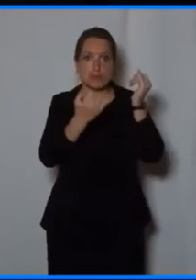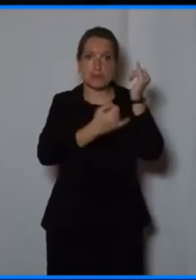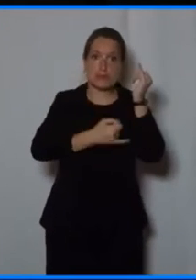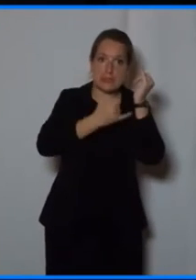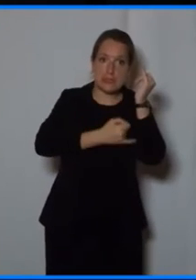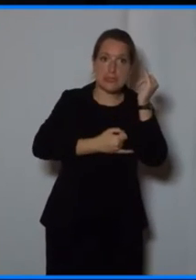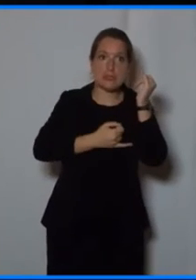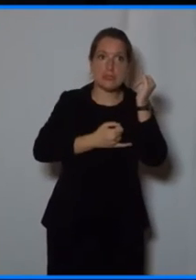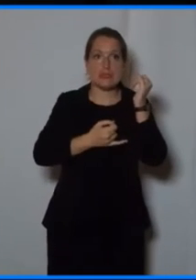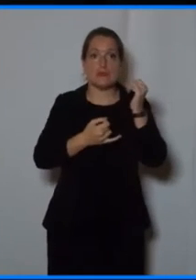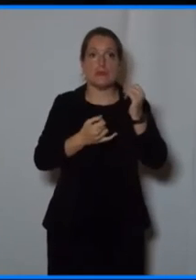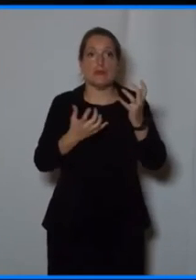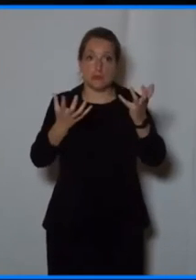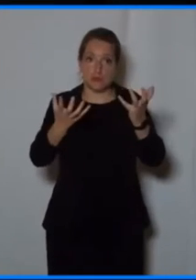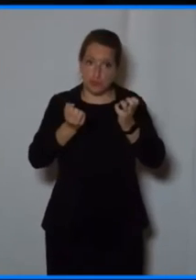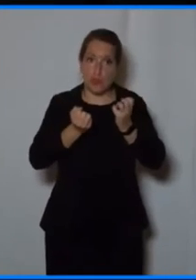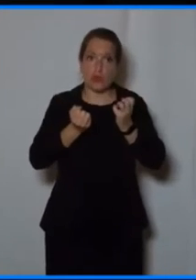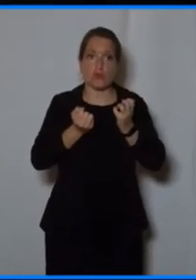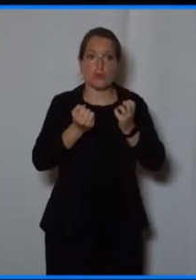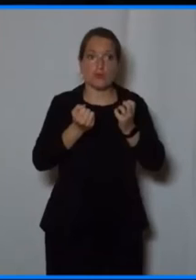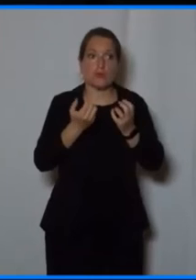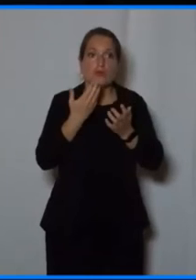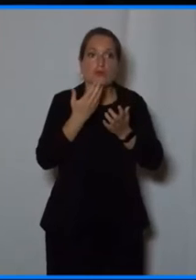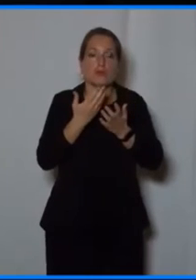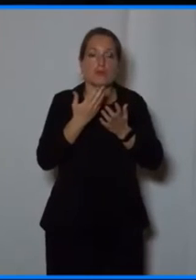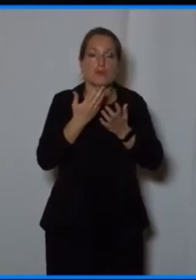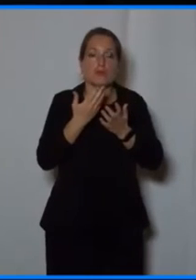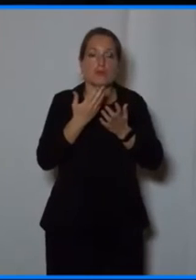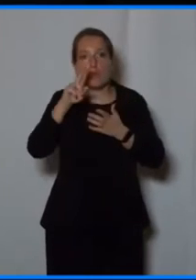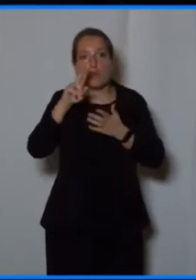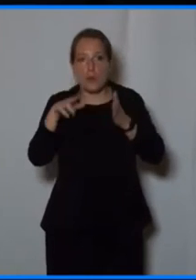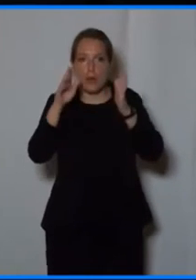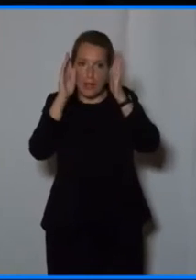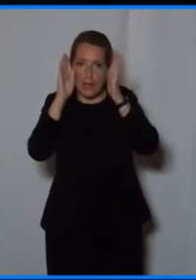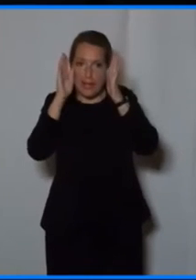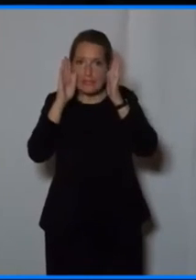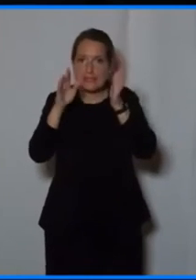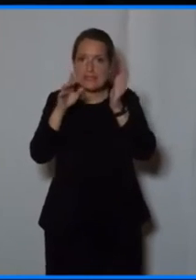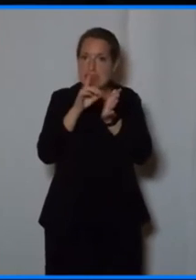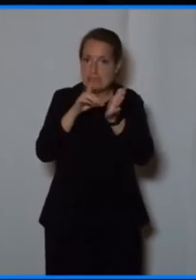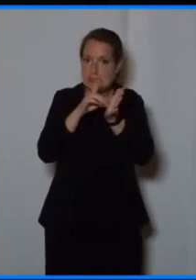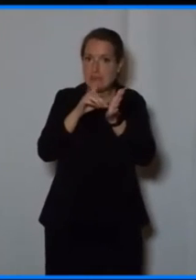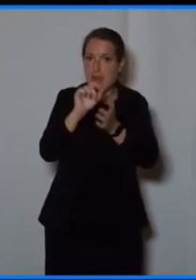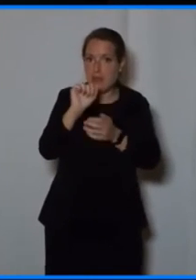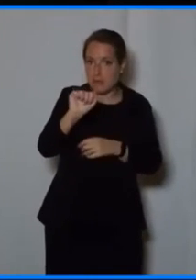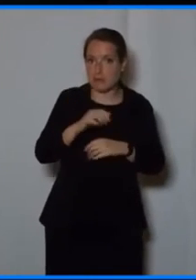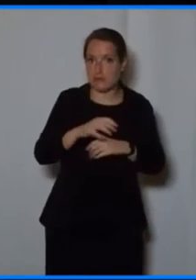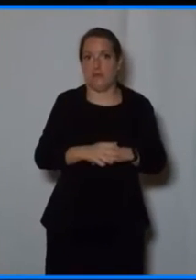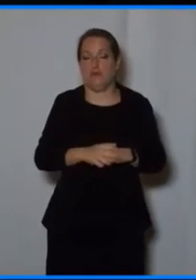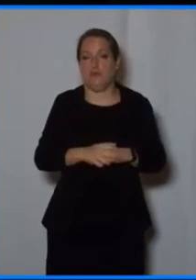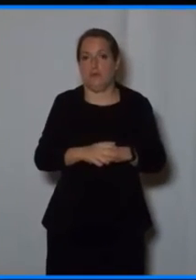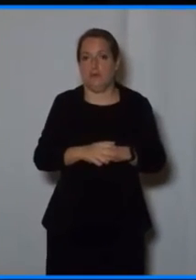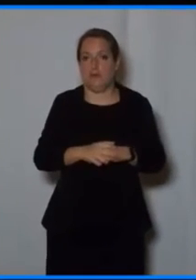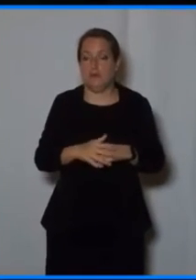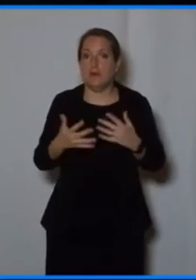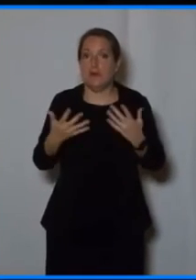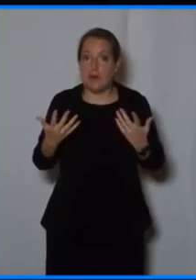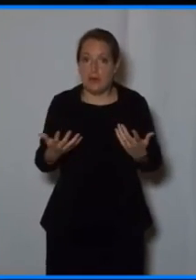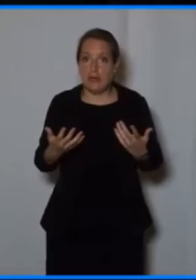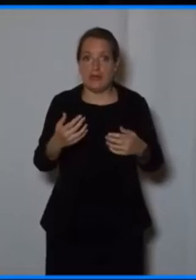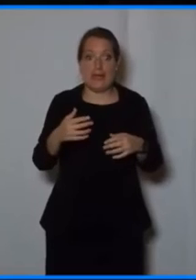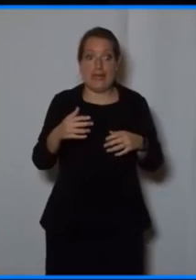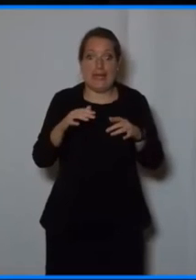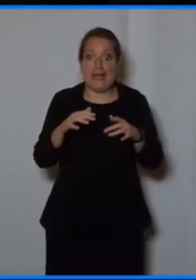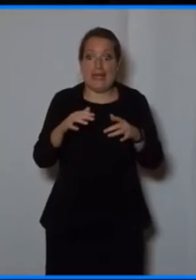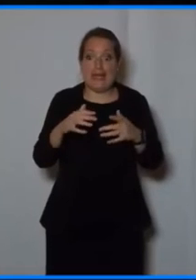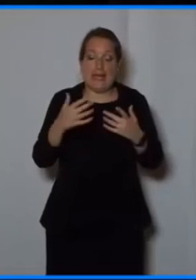to avoid data hoarding? How can we avoid having our companies sitting on data sets? And how can